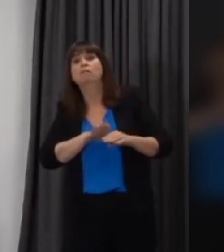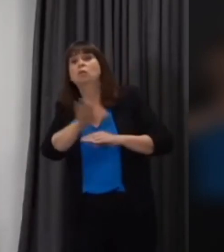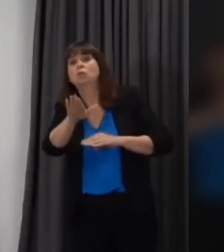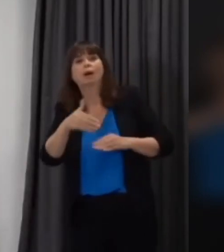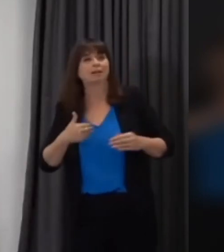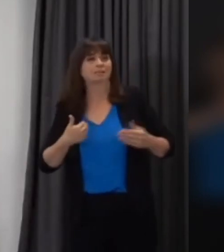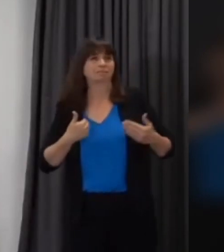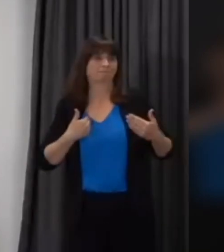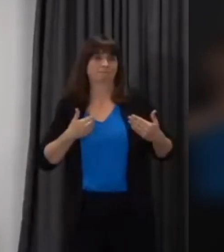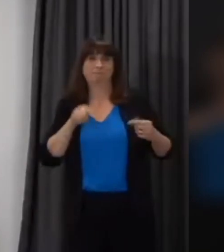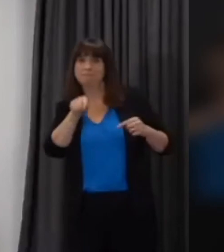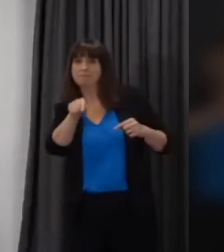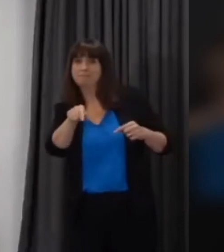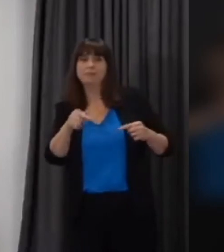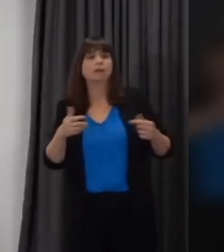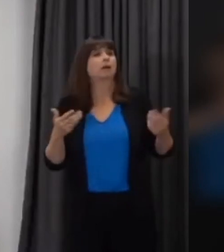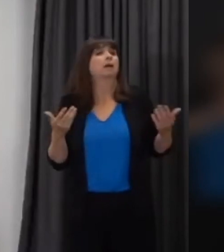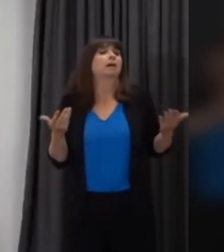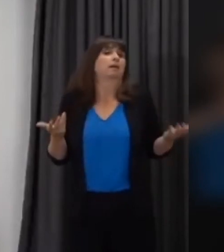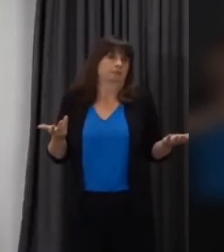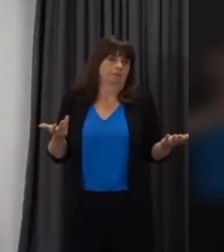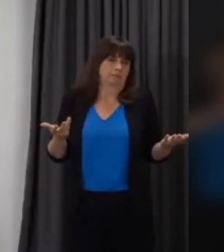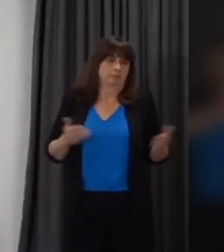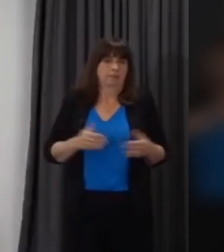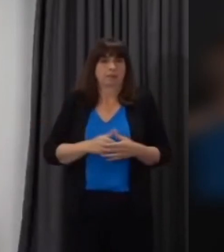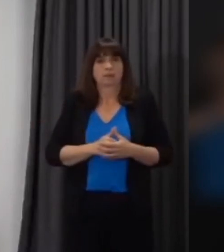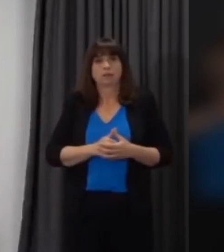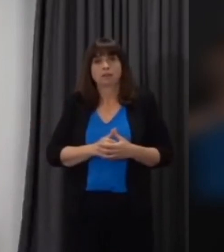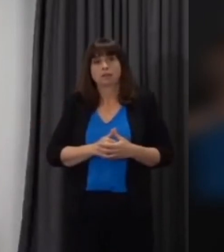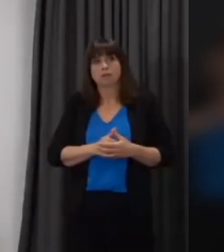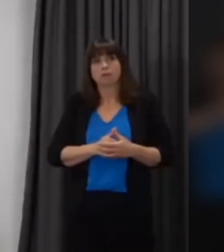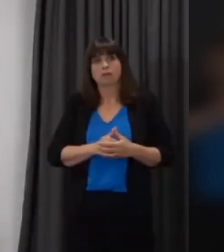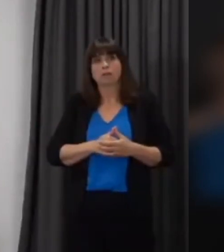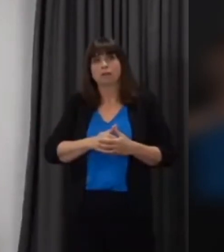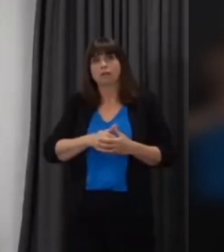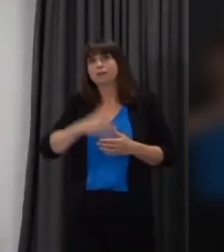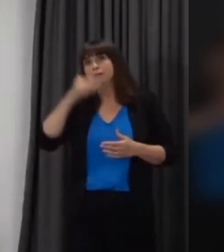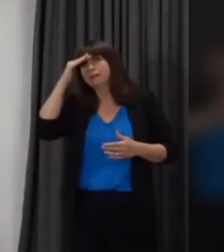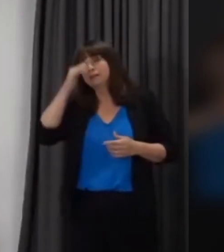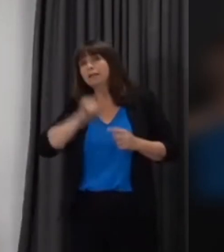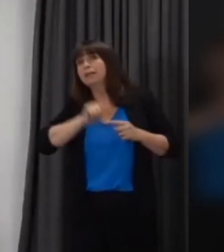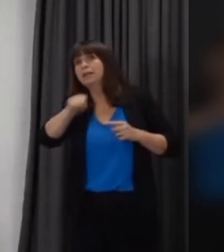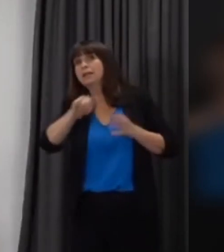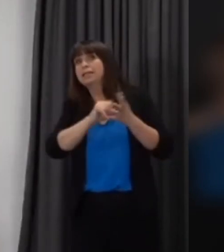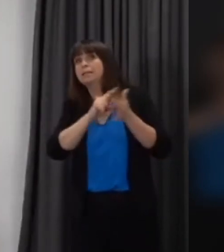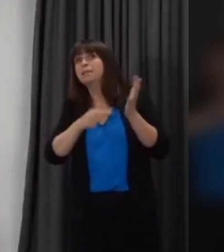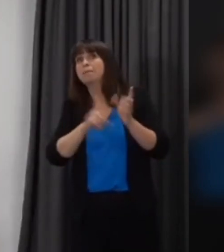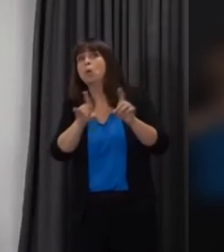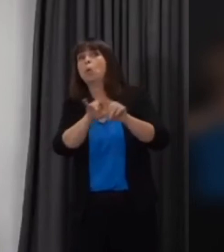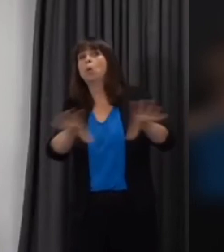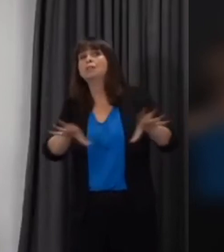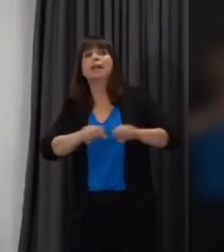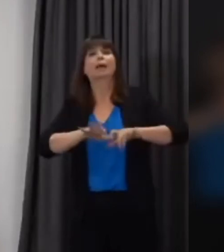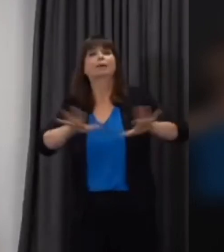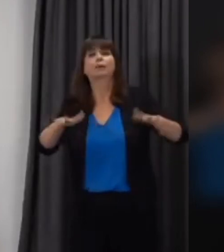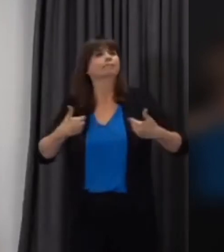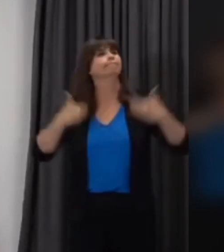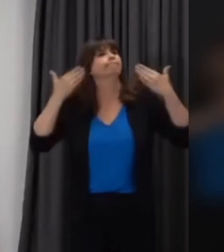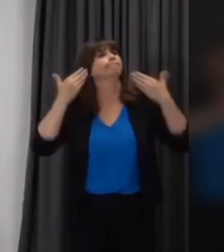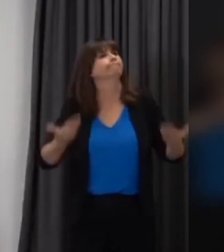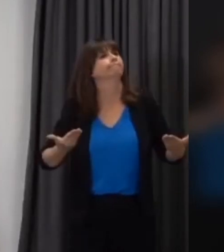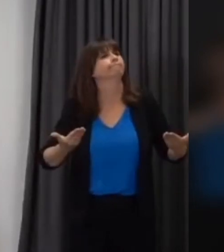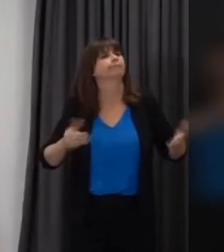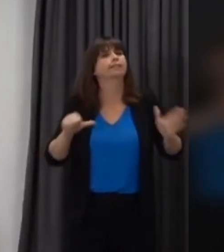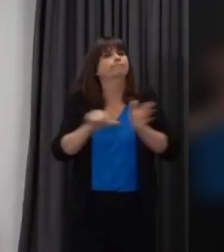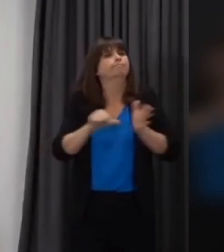i don't think there is there is anybody that is able to look that far ahead to september to say exactly what it's going to look